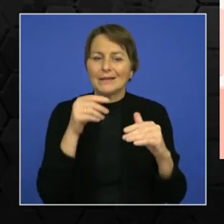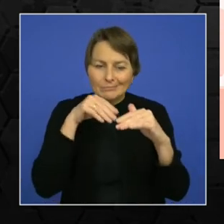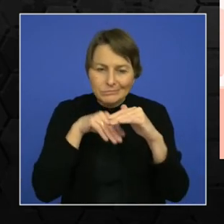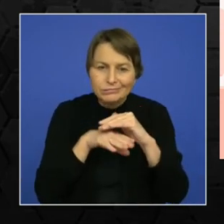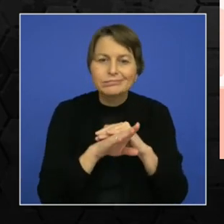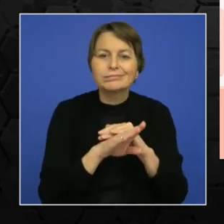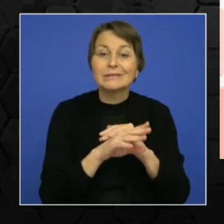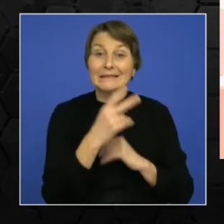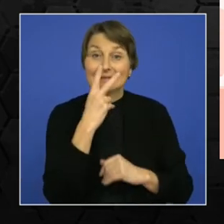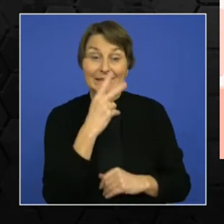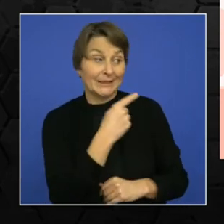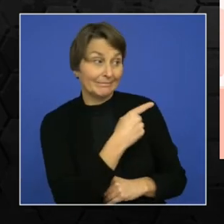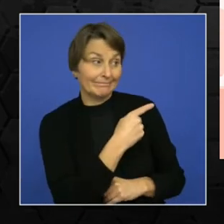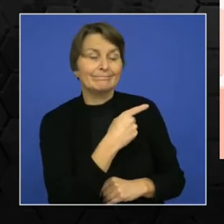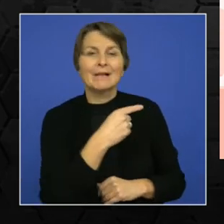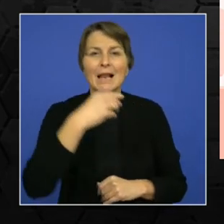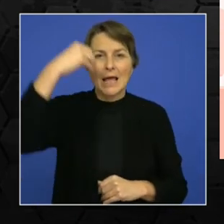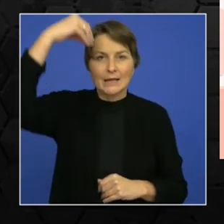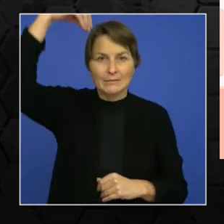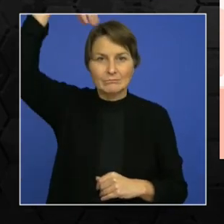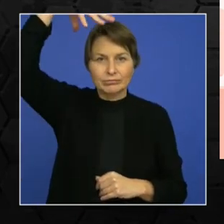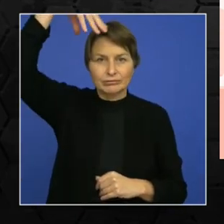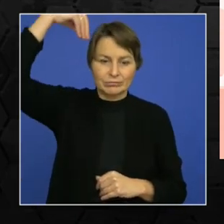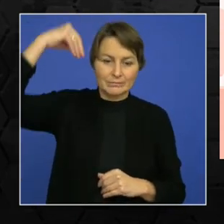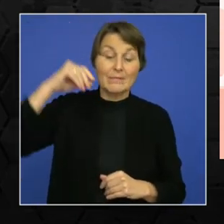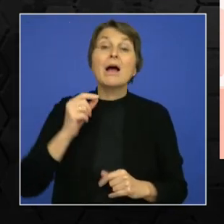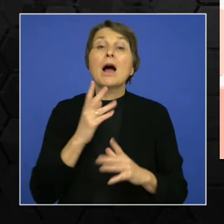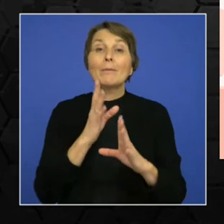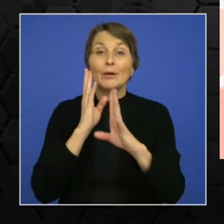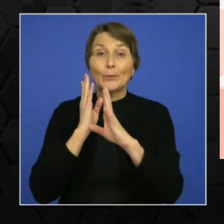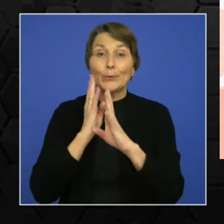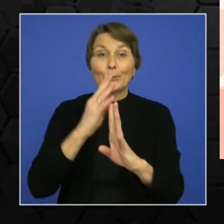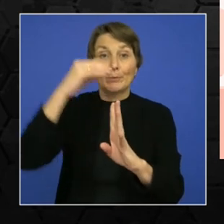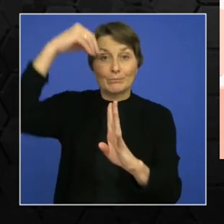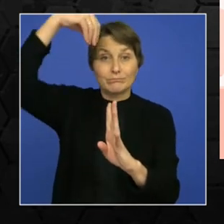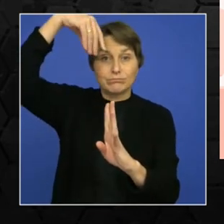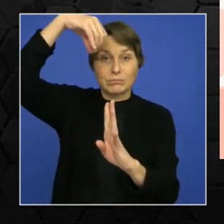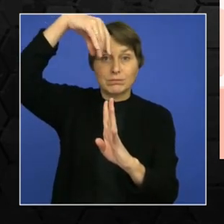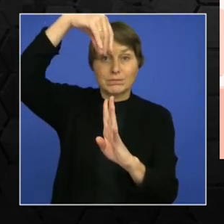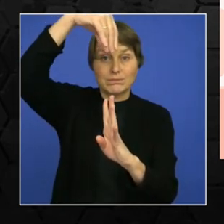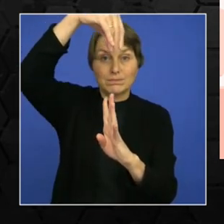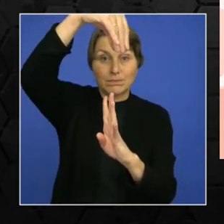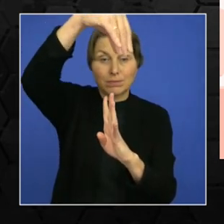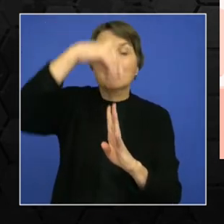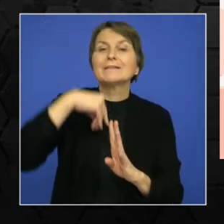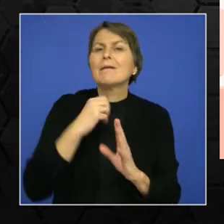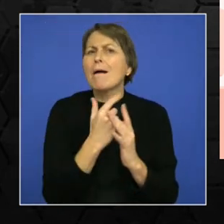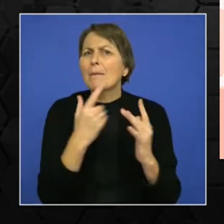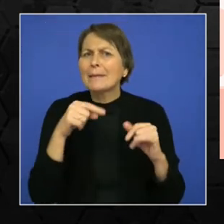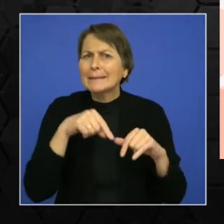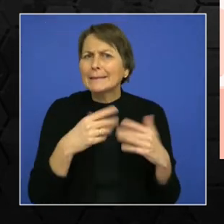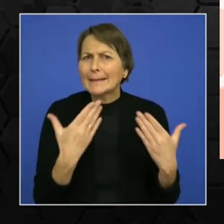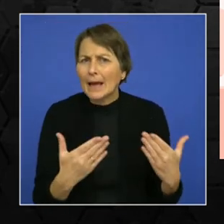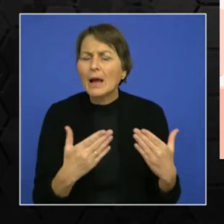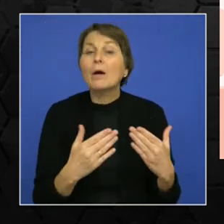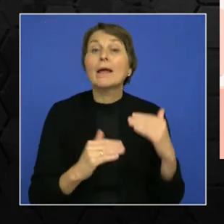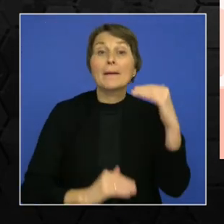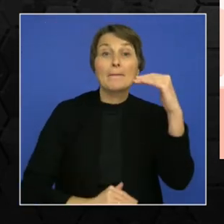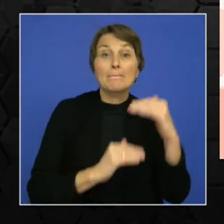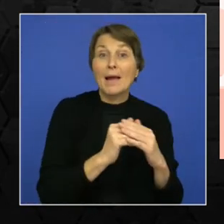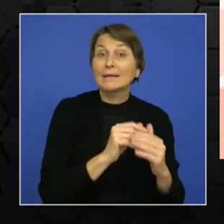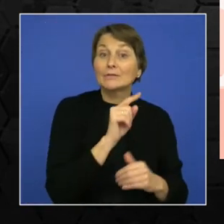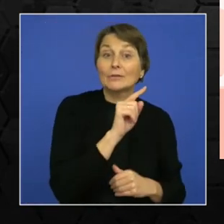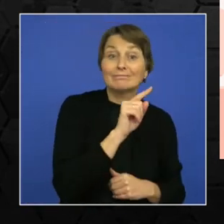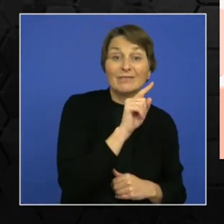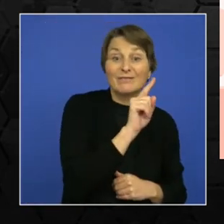that basically is used to count the number of people who are actually on board and it says the present capacity is 50. total capacity says 10,000. So